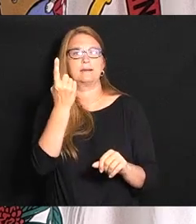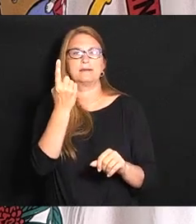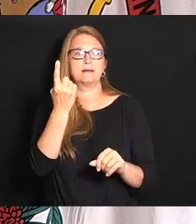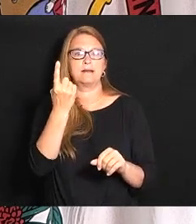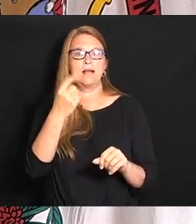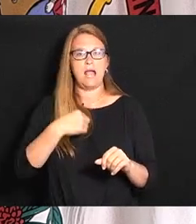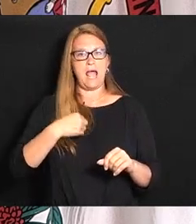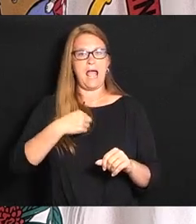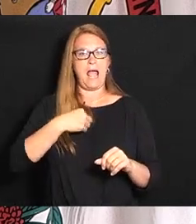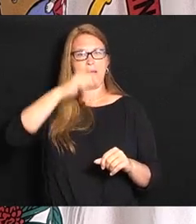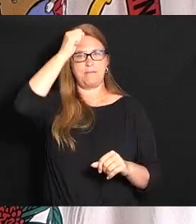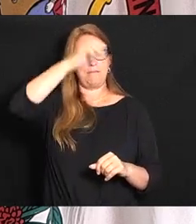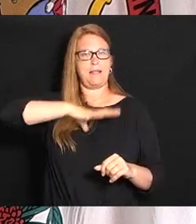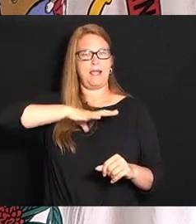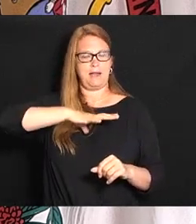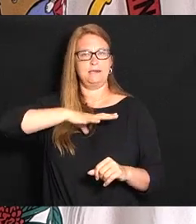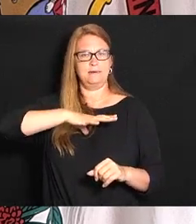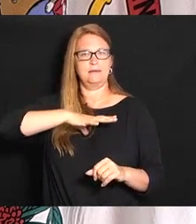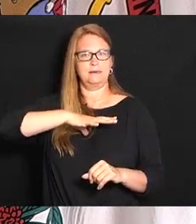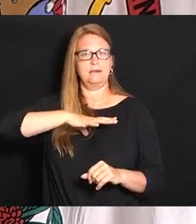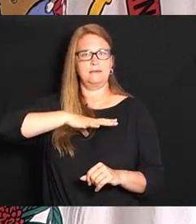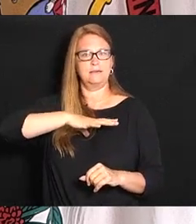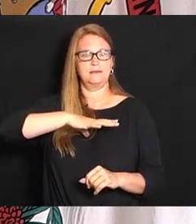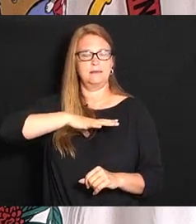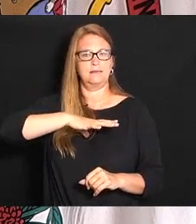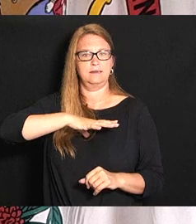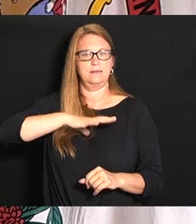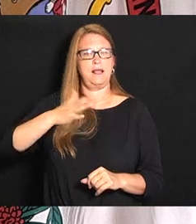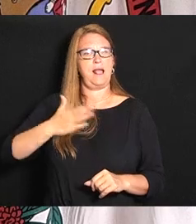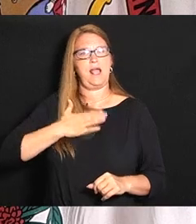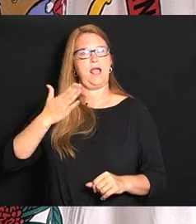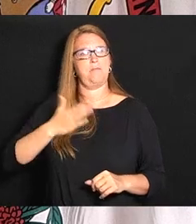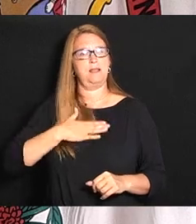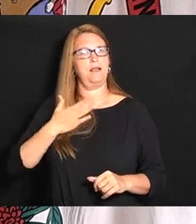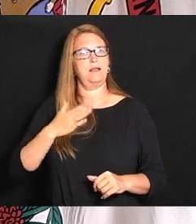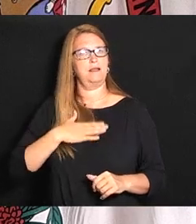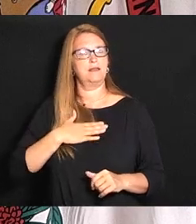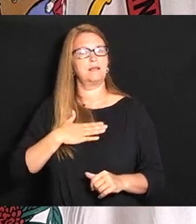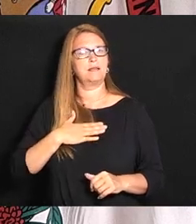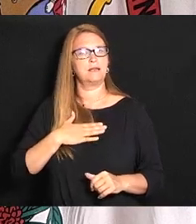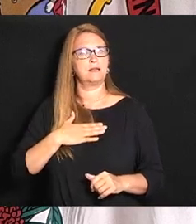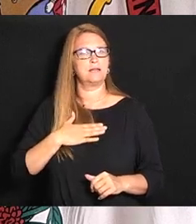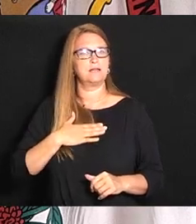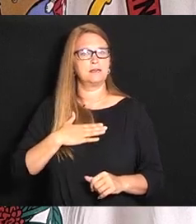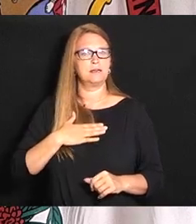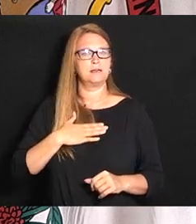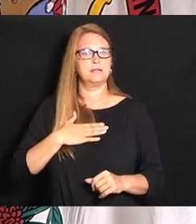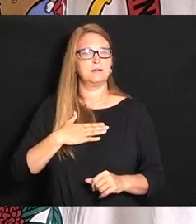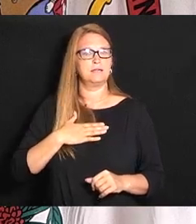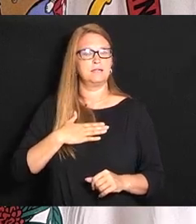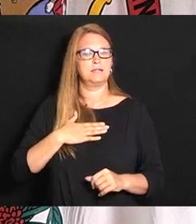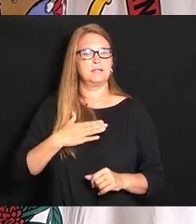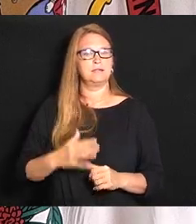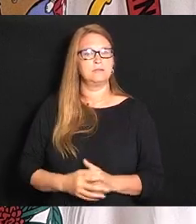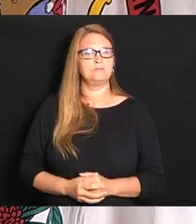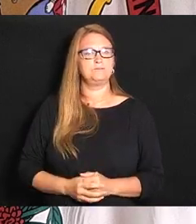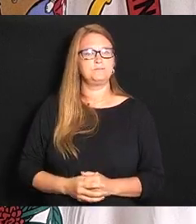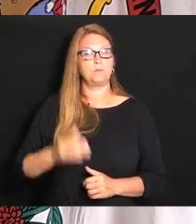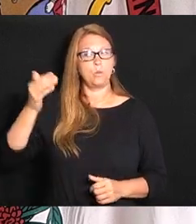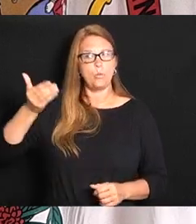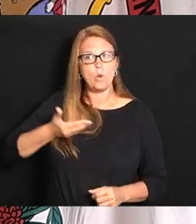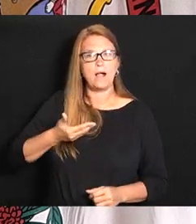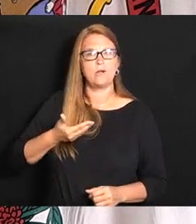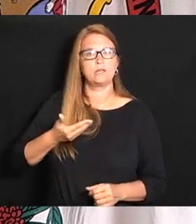that would say I would gladly gladly in any and every way welcome